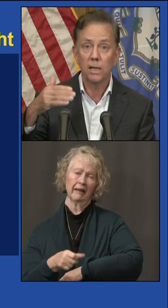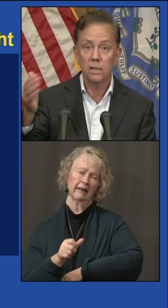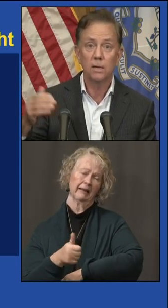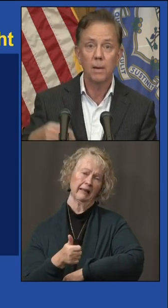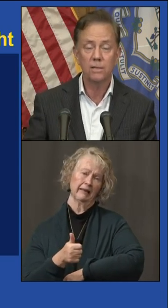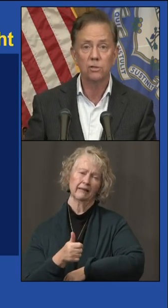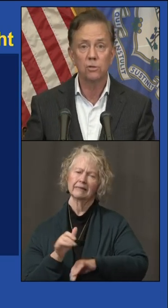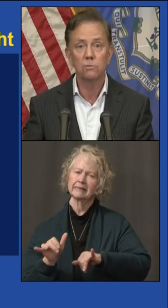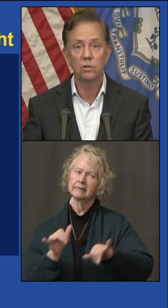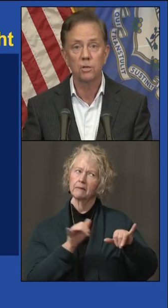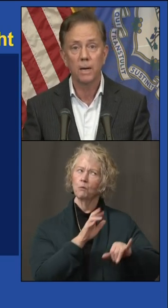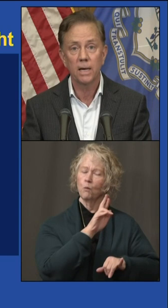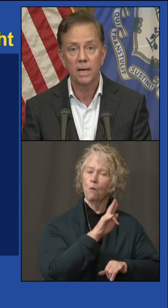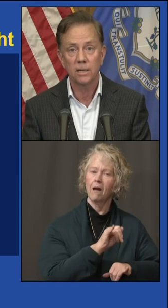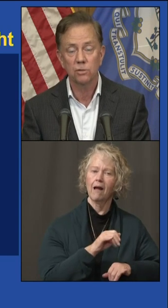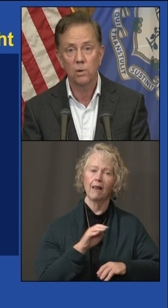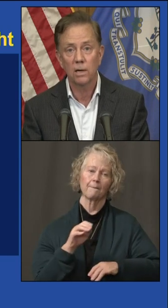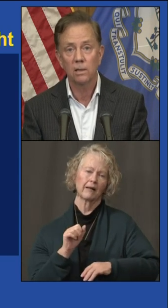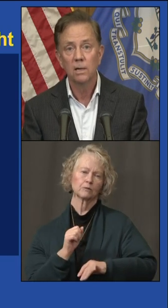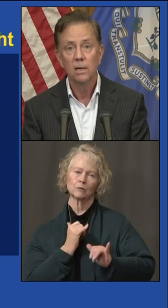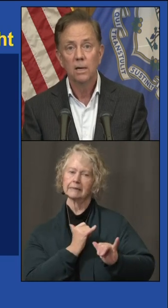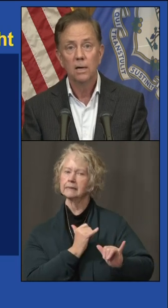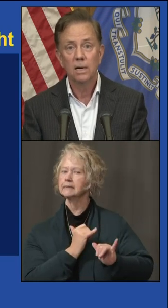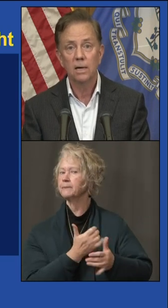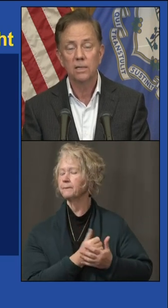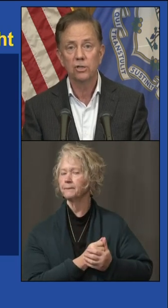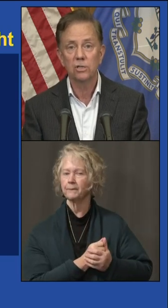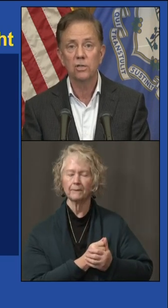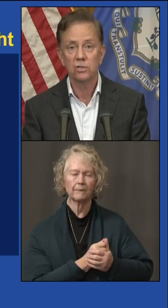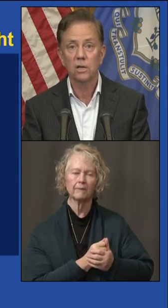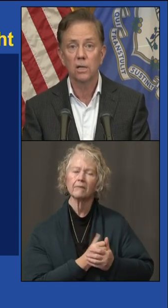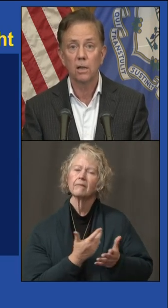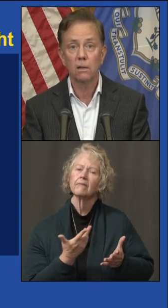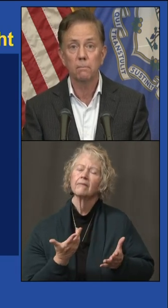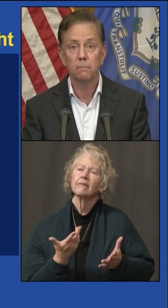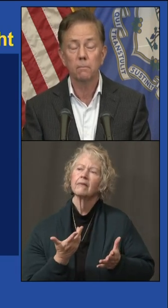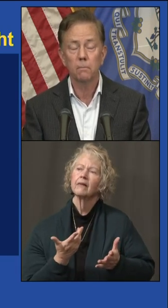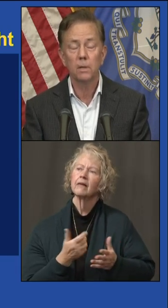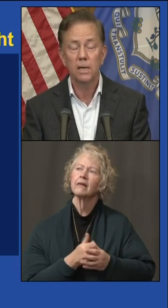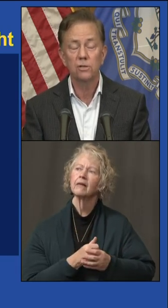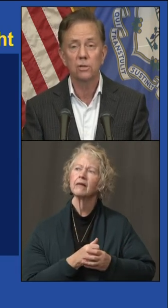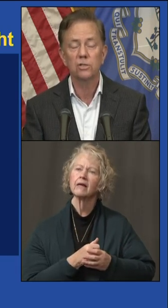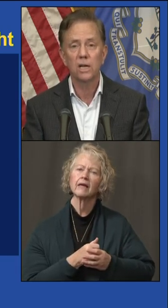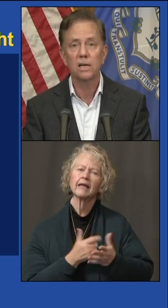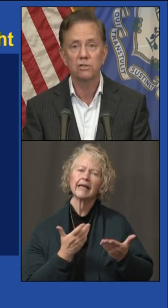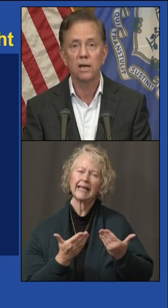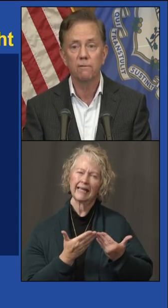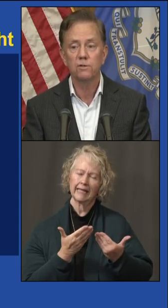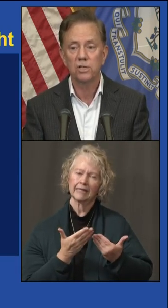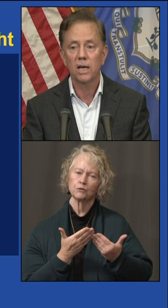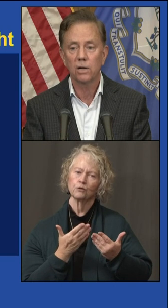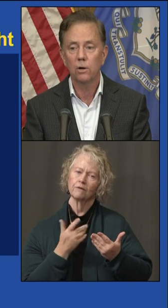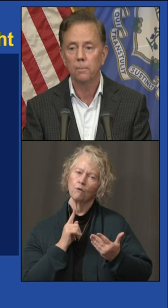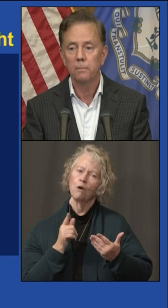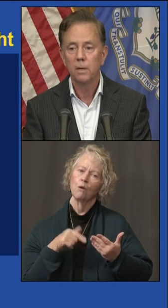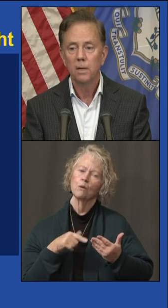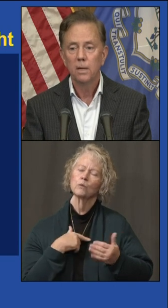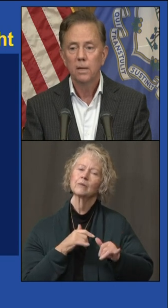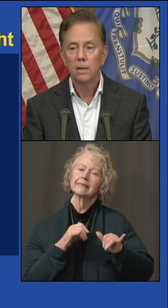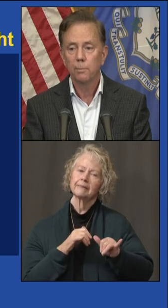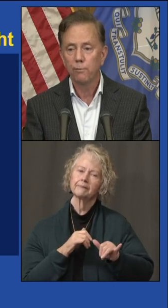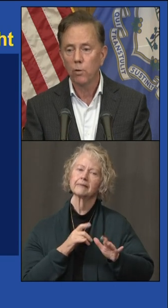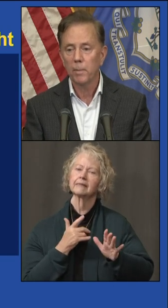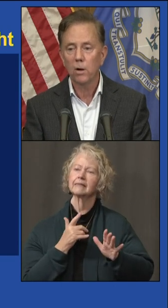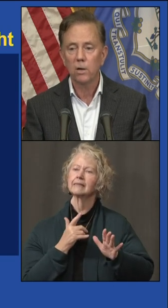as Rhode Island and Massachusetts, if I add, as well. It's just a little easier to stay safe, stay at home.